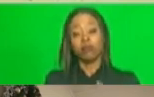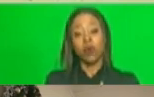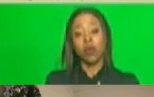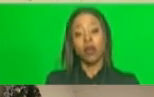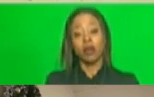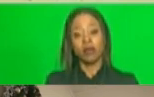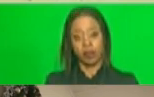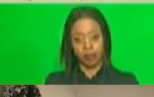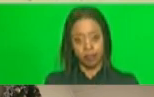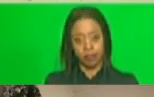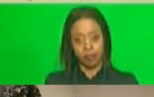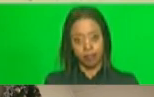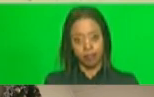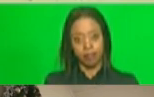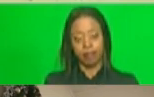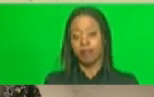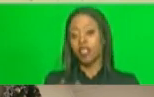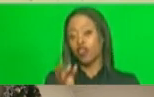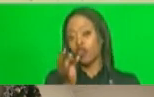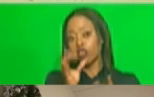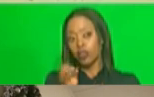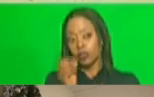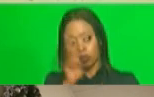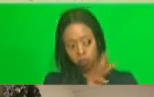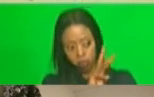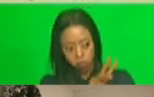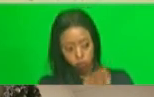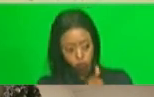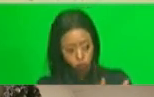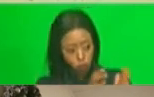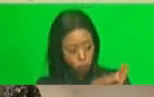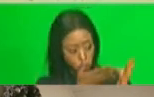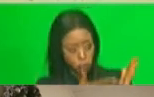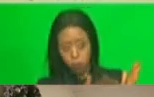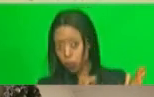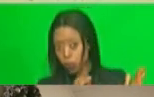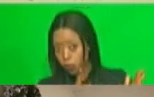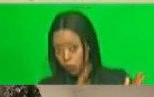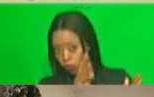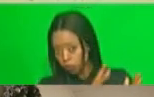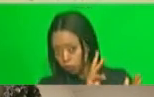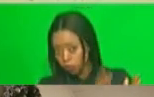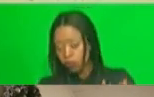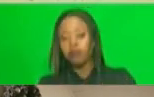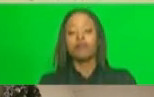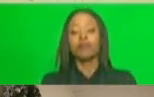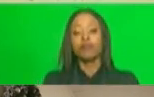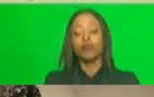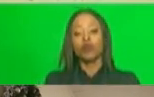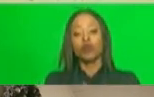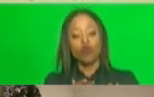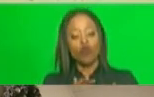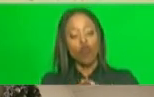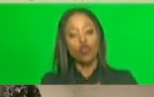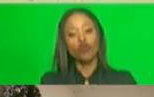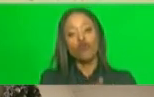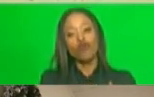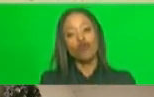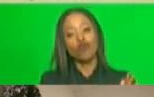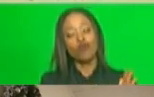directives, compliance notices and, yes, enforcement measures.